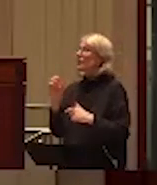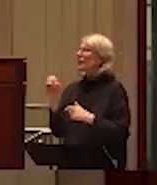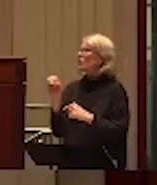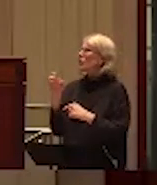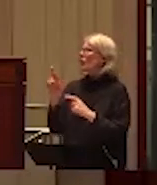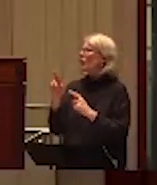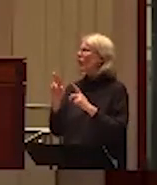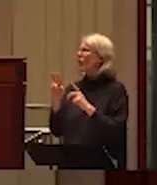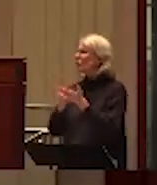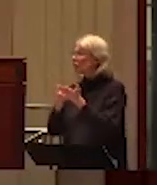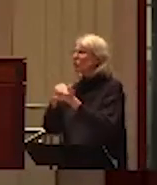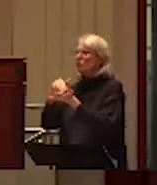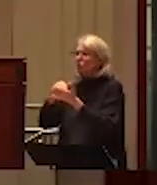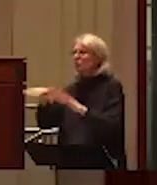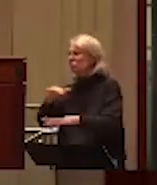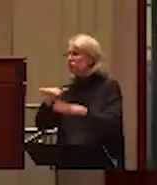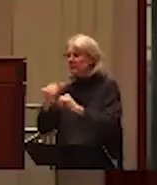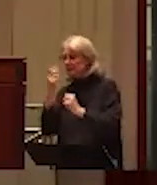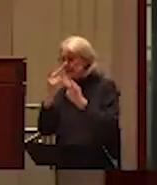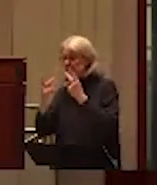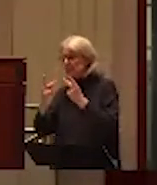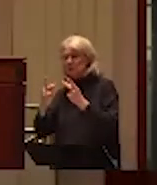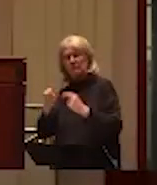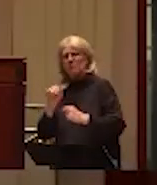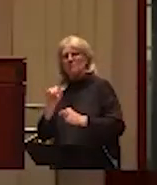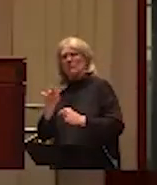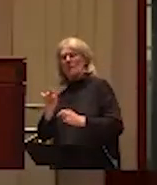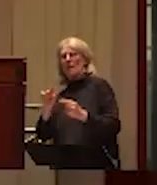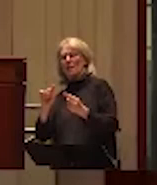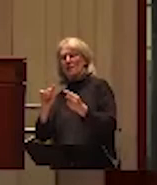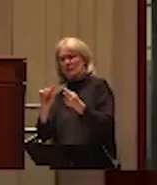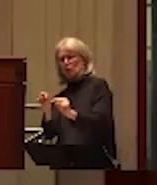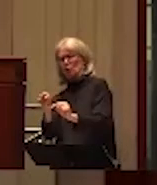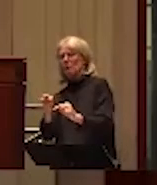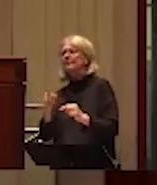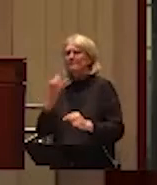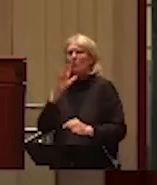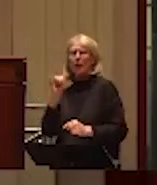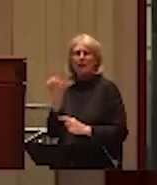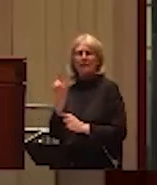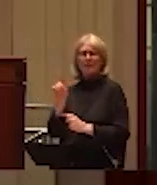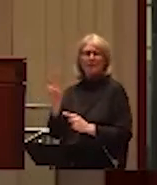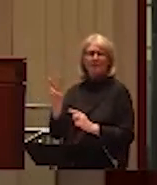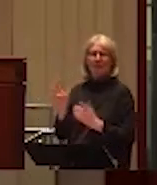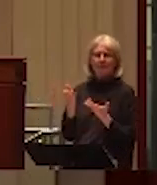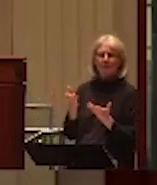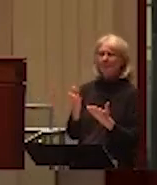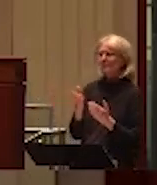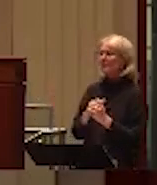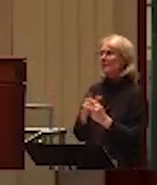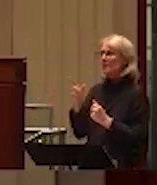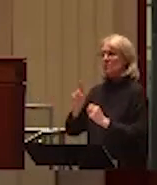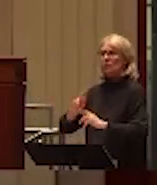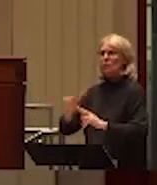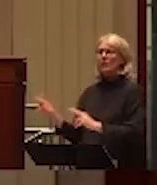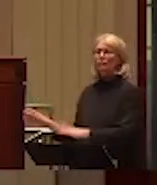identify injuries that were potentially from a domestic abuse type situation. And so they had a questionnaire